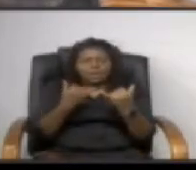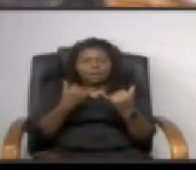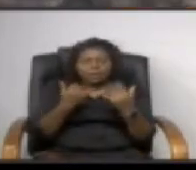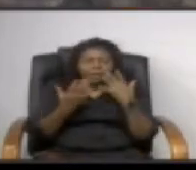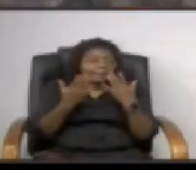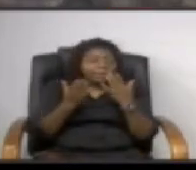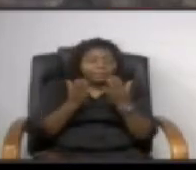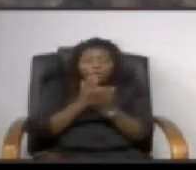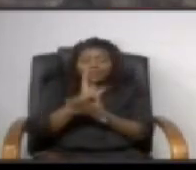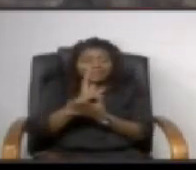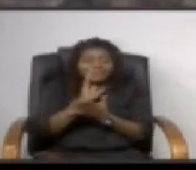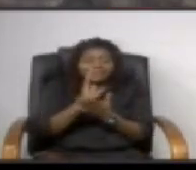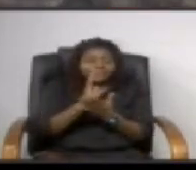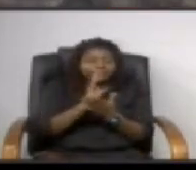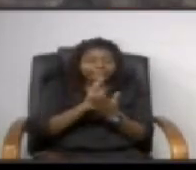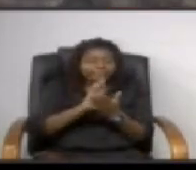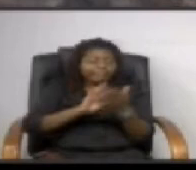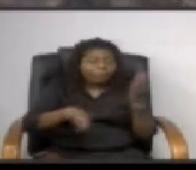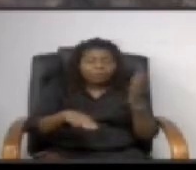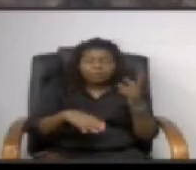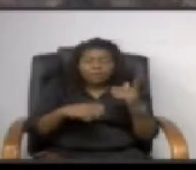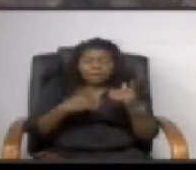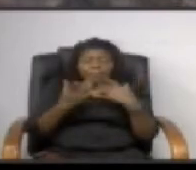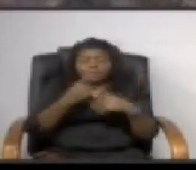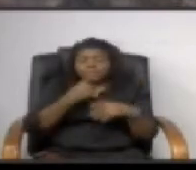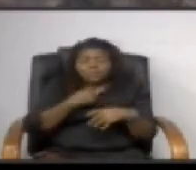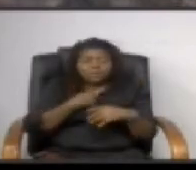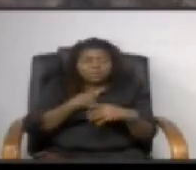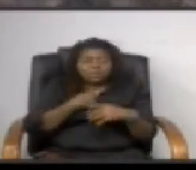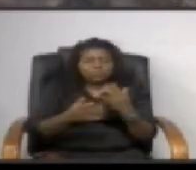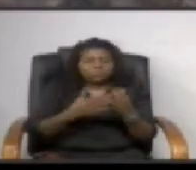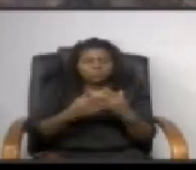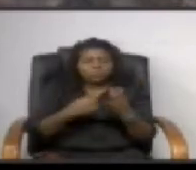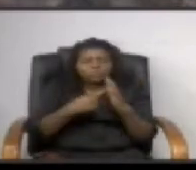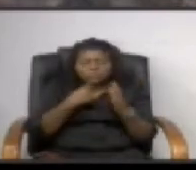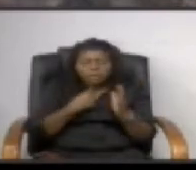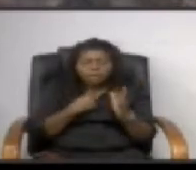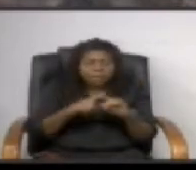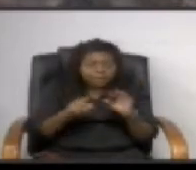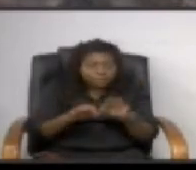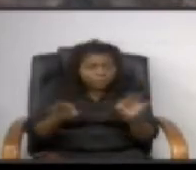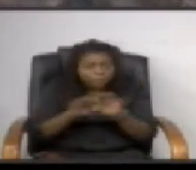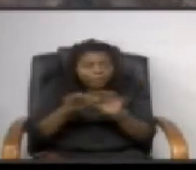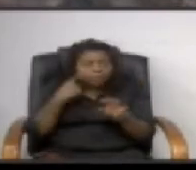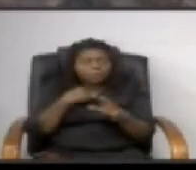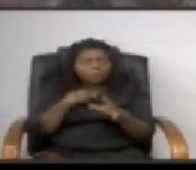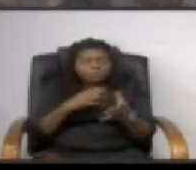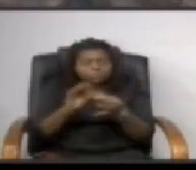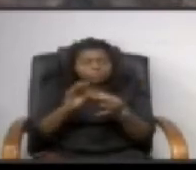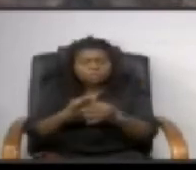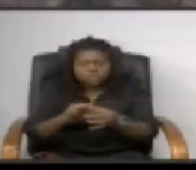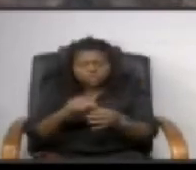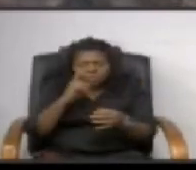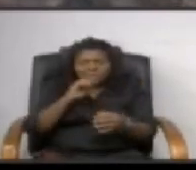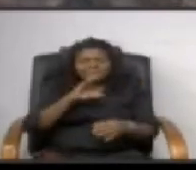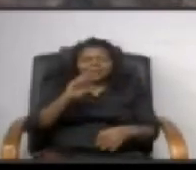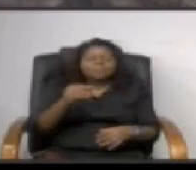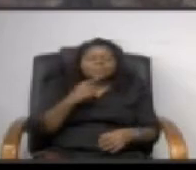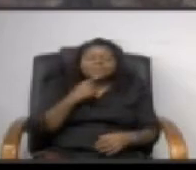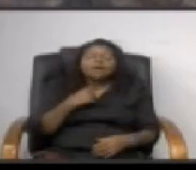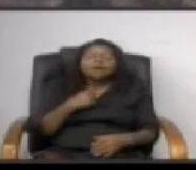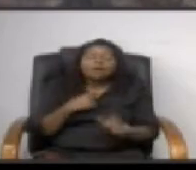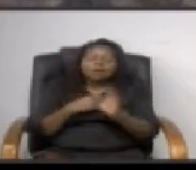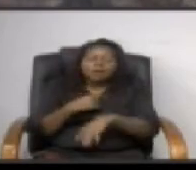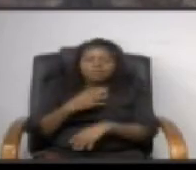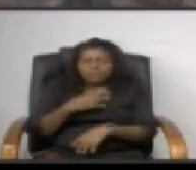comes in it may be they'll say it doesn't matter what you say but it's important that we say it because then the the company might say you know i'm not going to choose that one